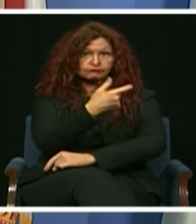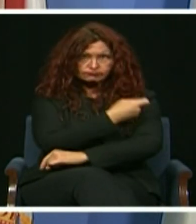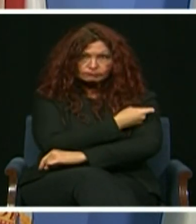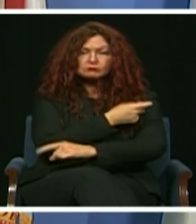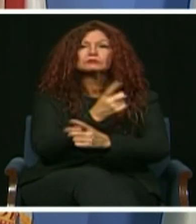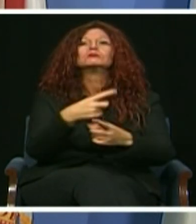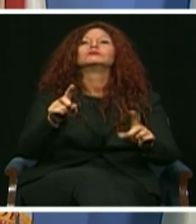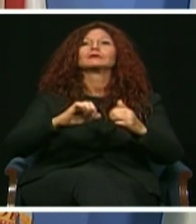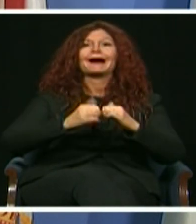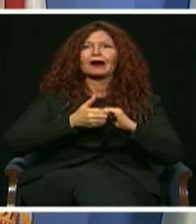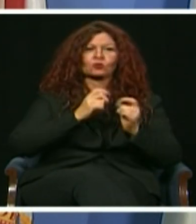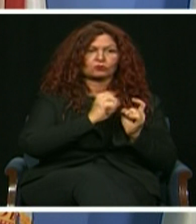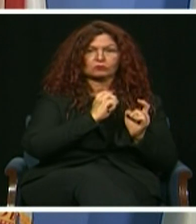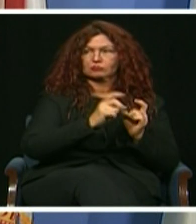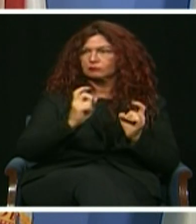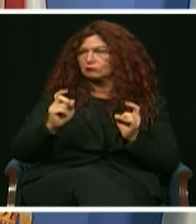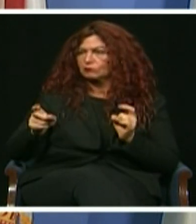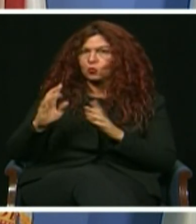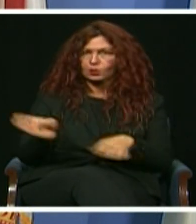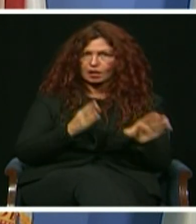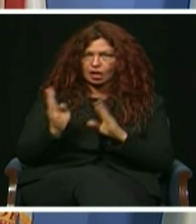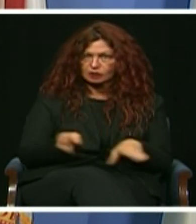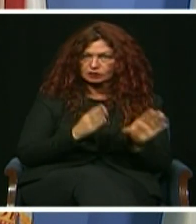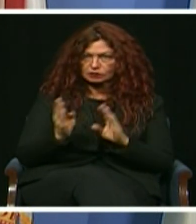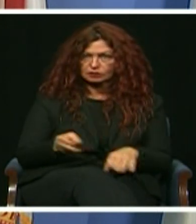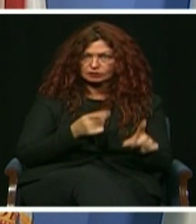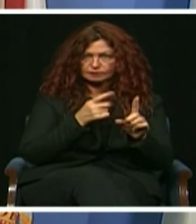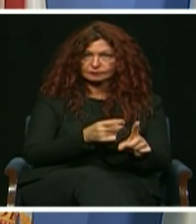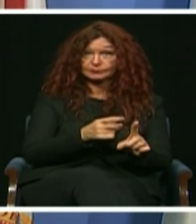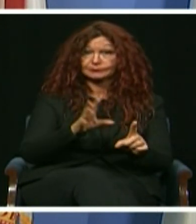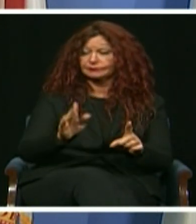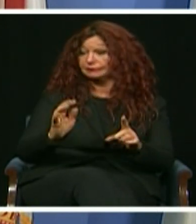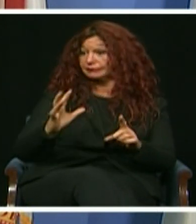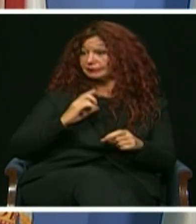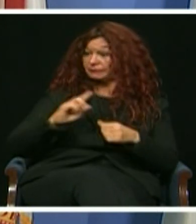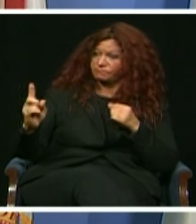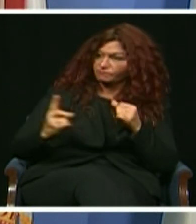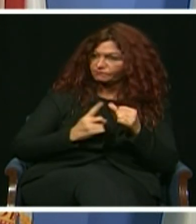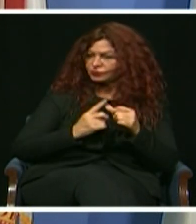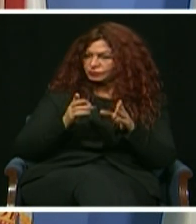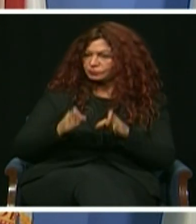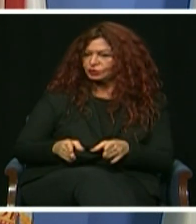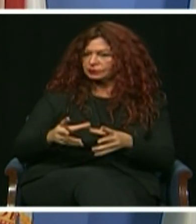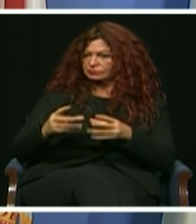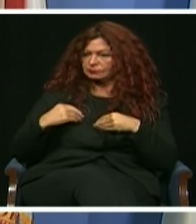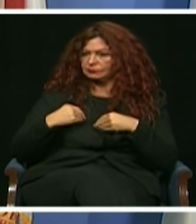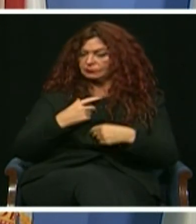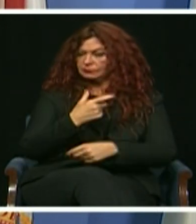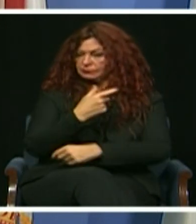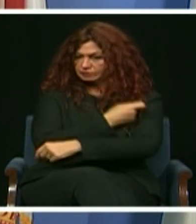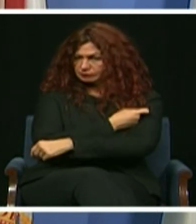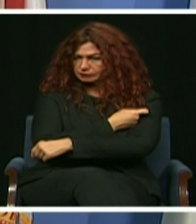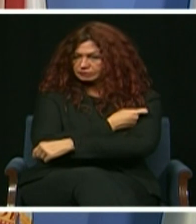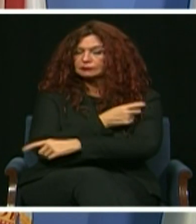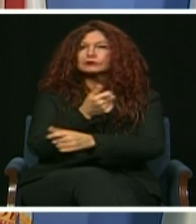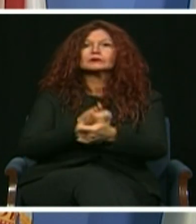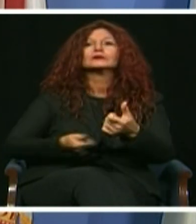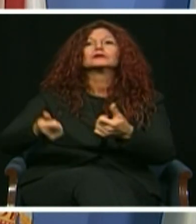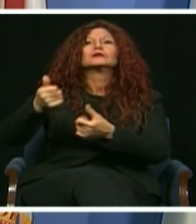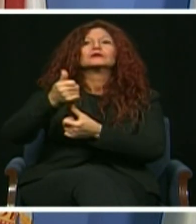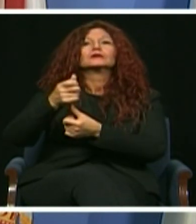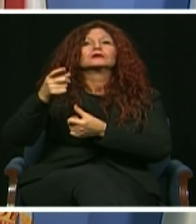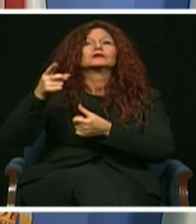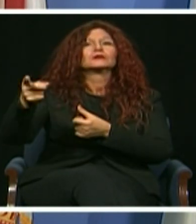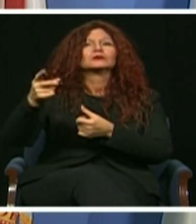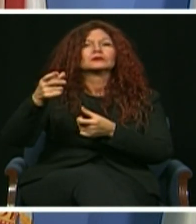will. Since the very first person was vaccinated in Miami-Dade, the Office of Emergency Management, led by our Director, Frank Rolison, has been